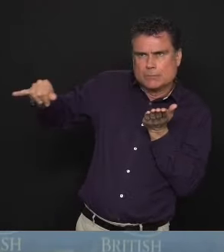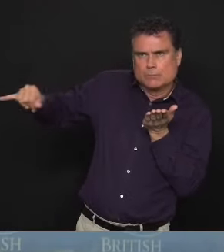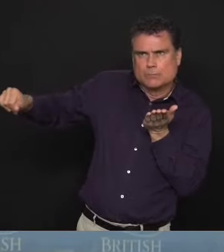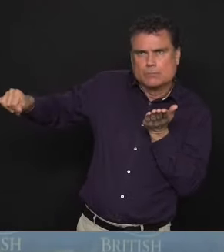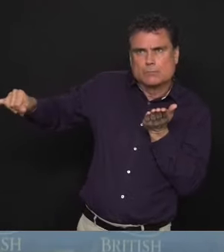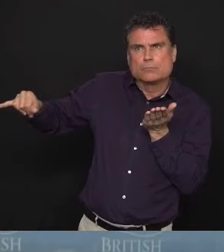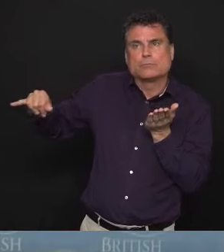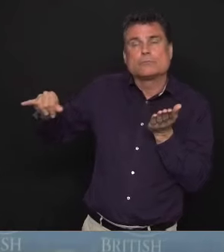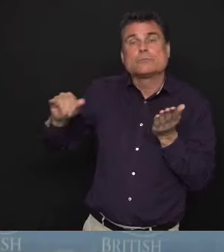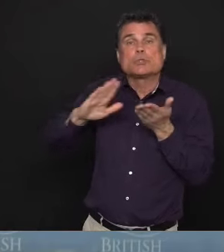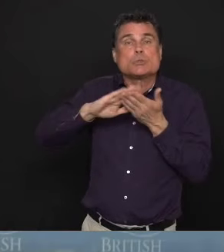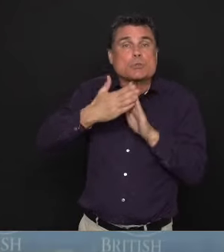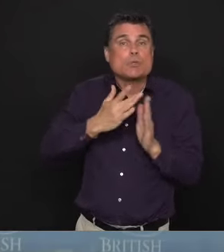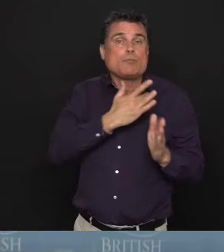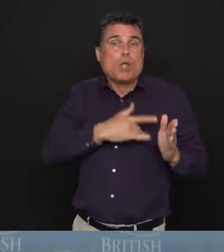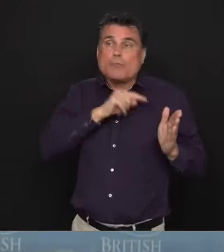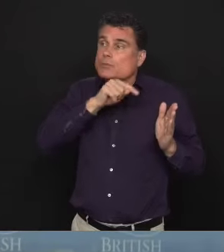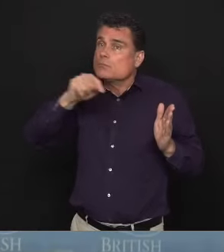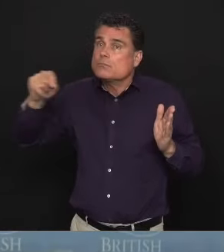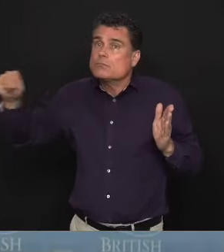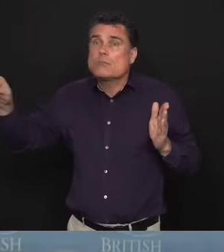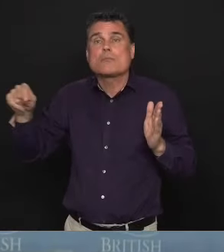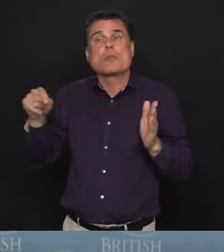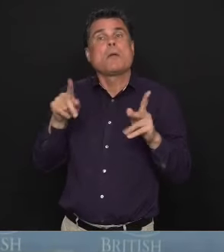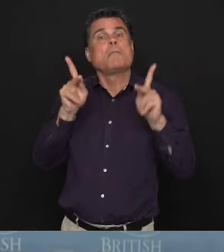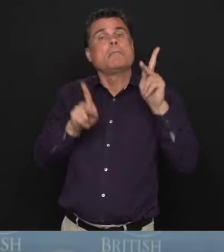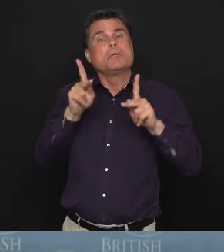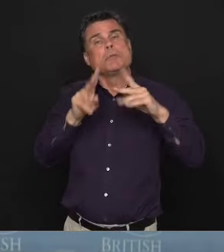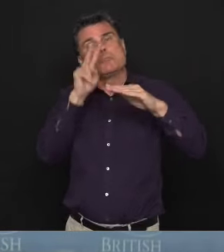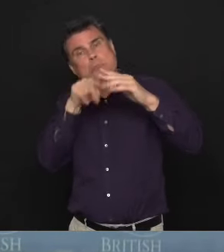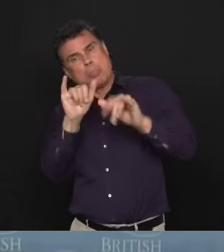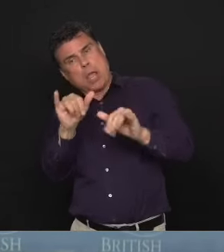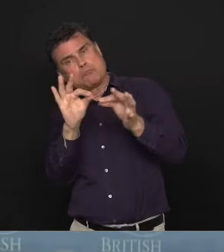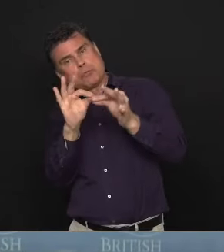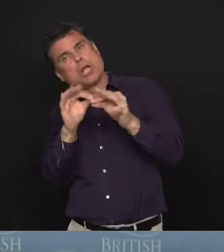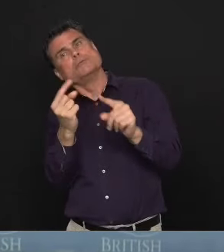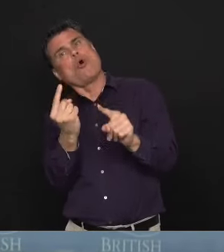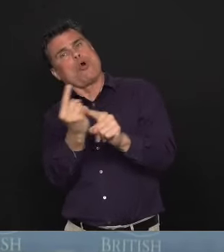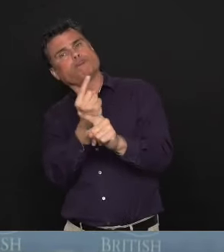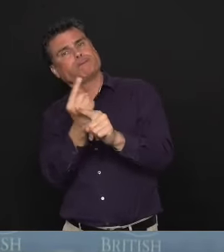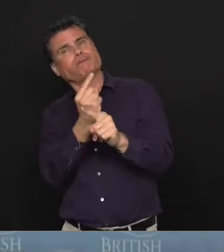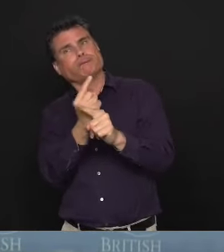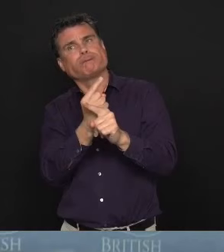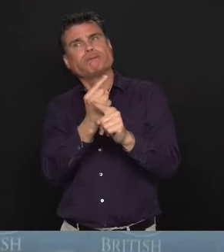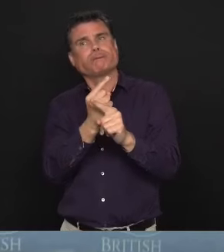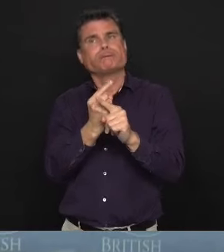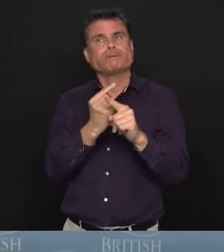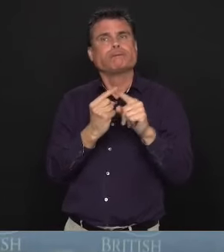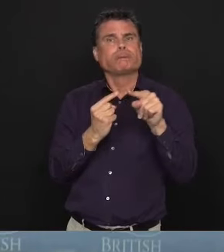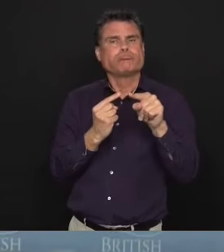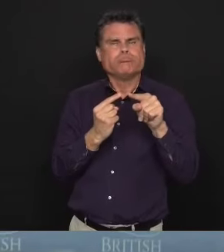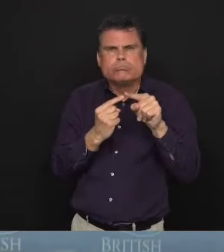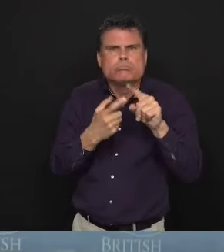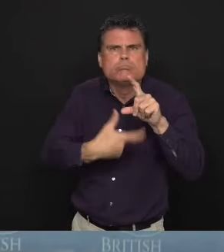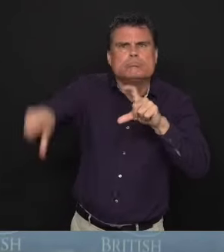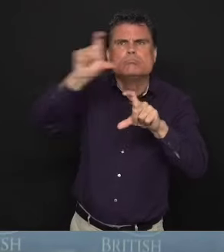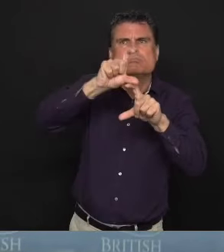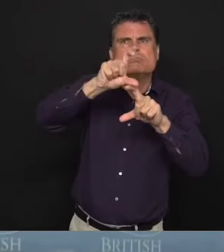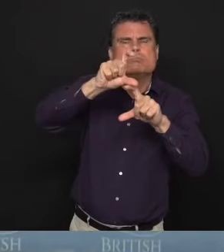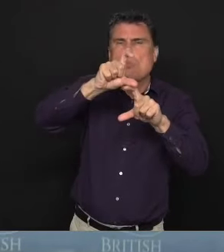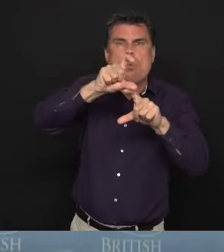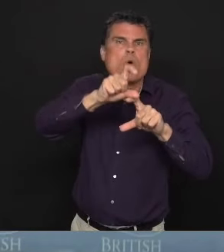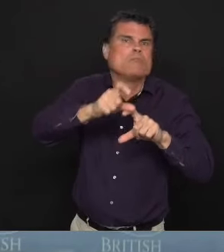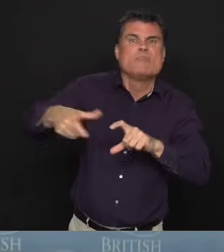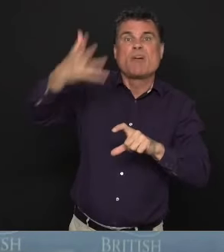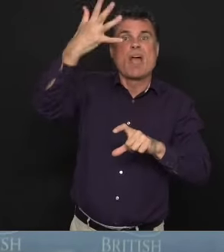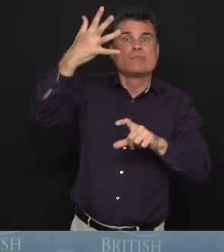regular people would expect to pay in comparison to other people. And so, yes, there's